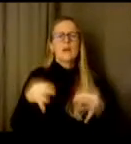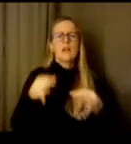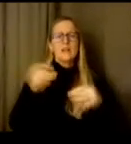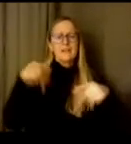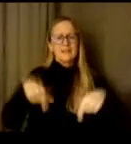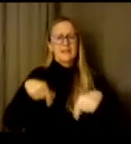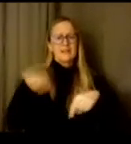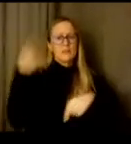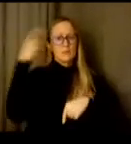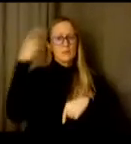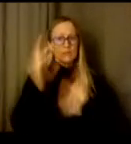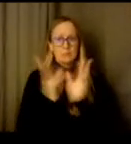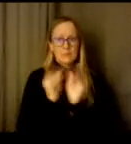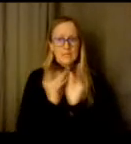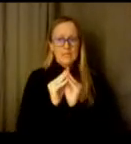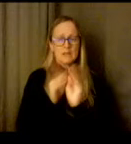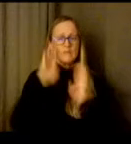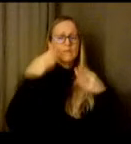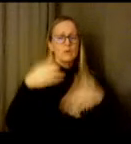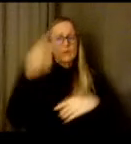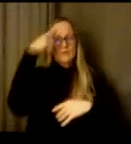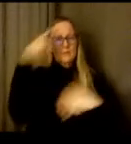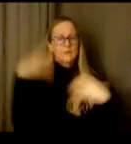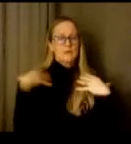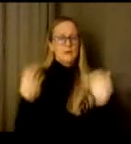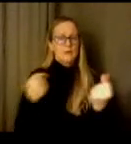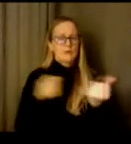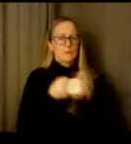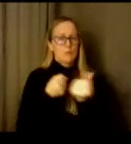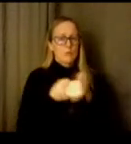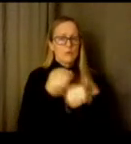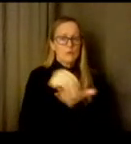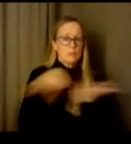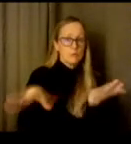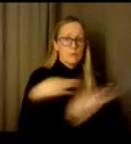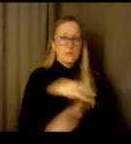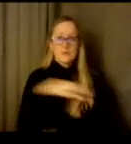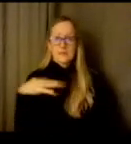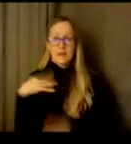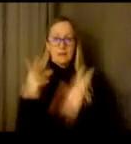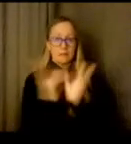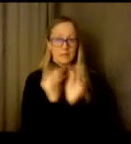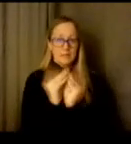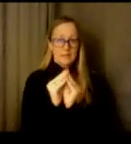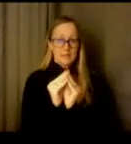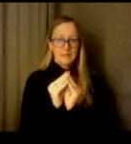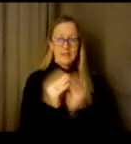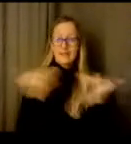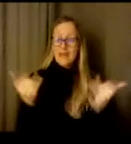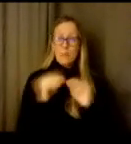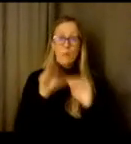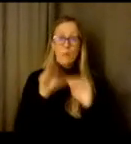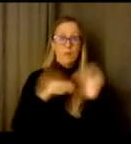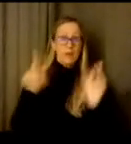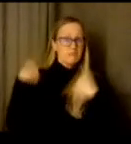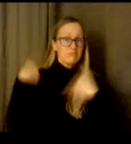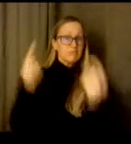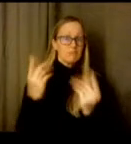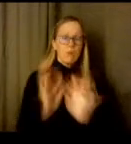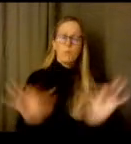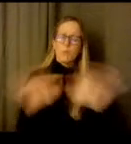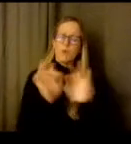families. Now, more than ever, it's important to take care of ourselves and one another. We may be